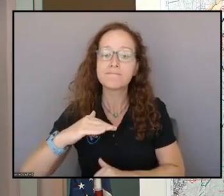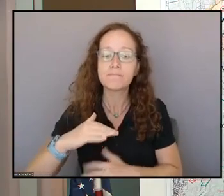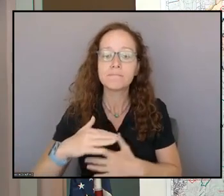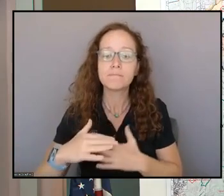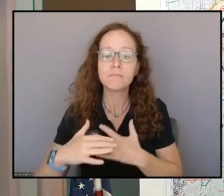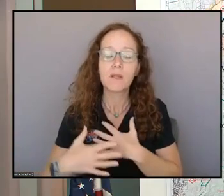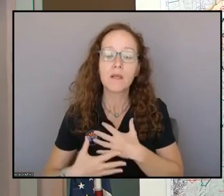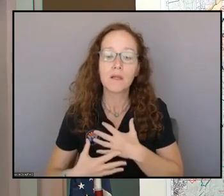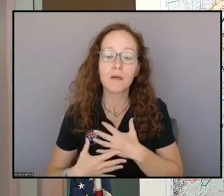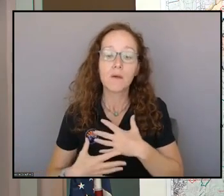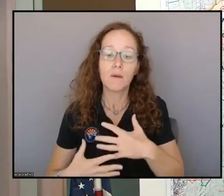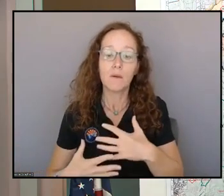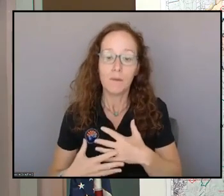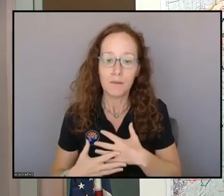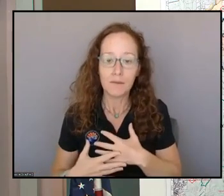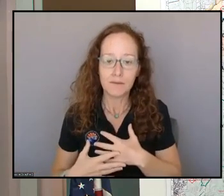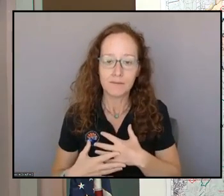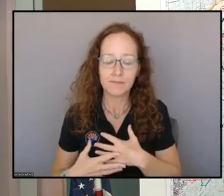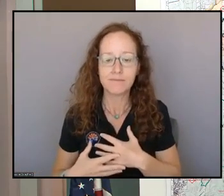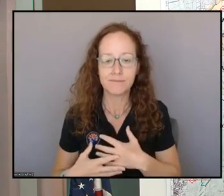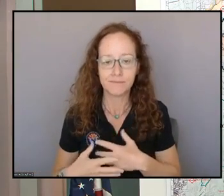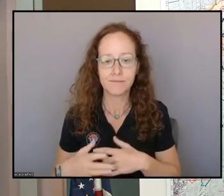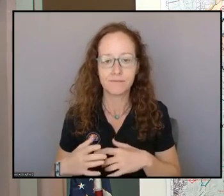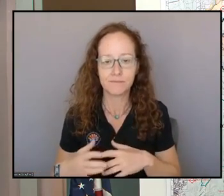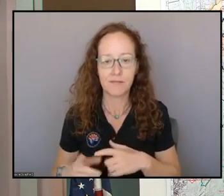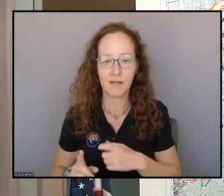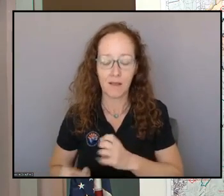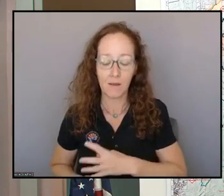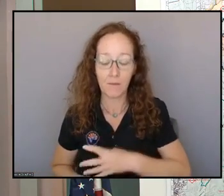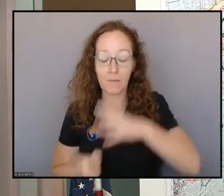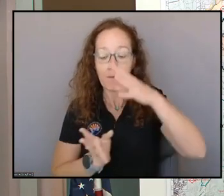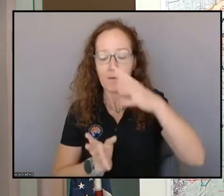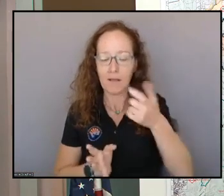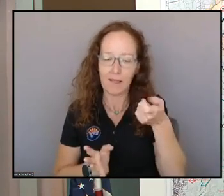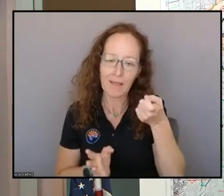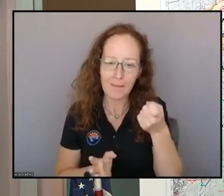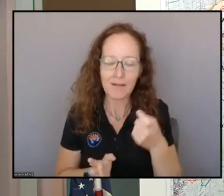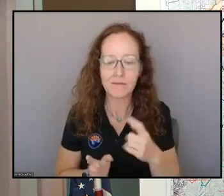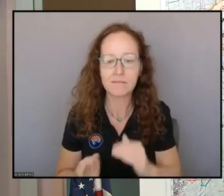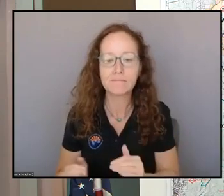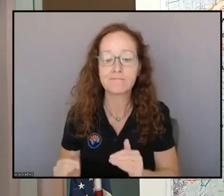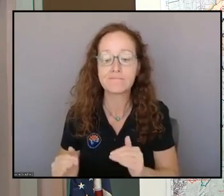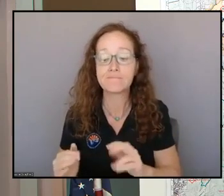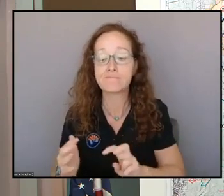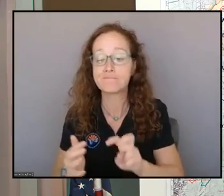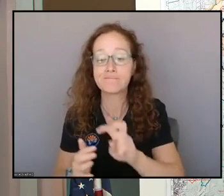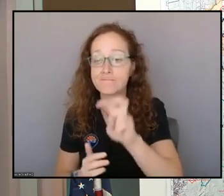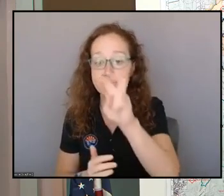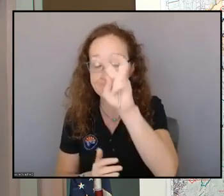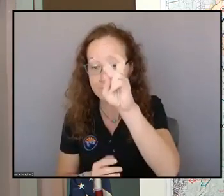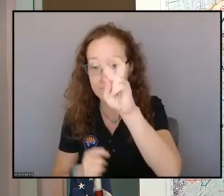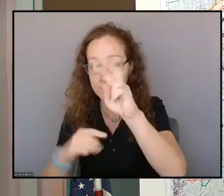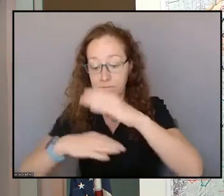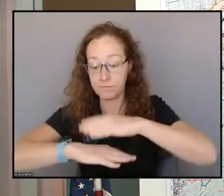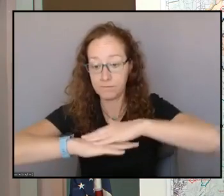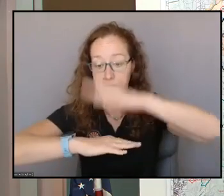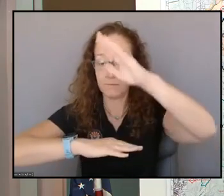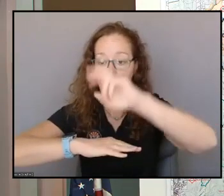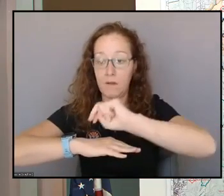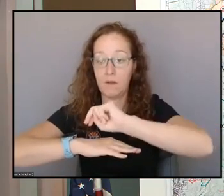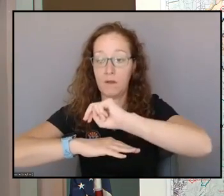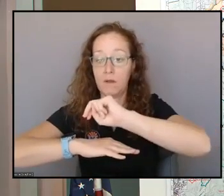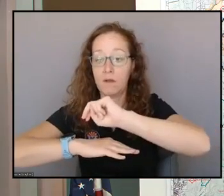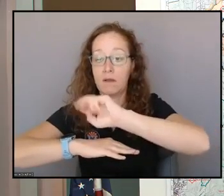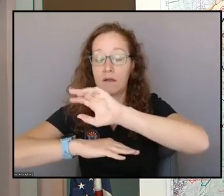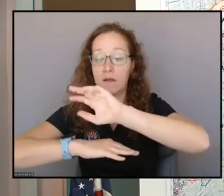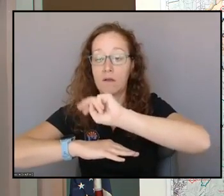of course, as we get up a little bit further, you know, north into the central and north portions of the fire, that's